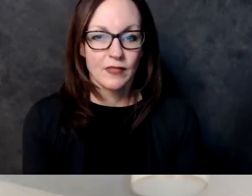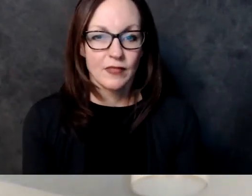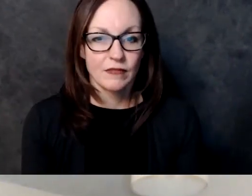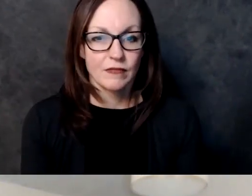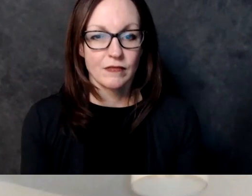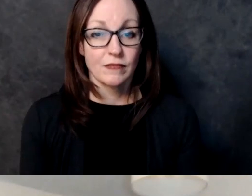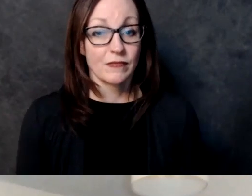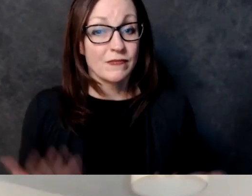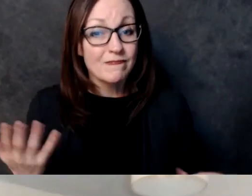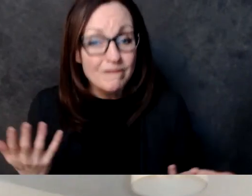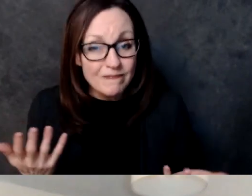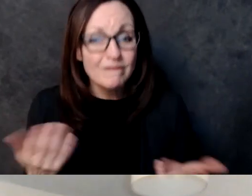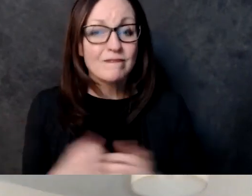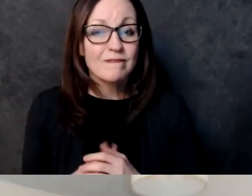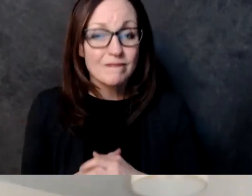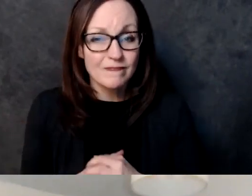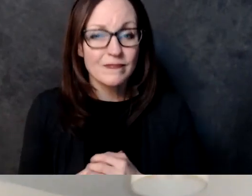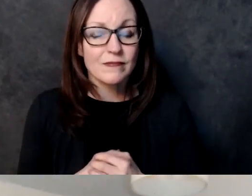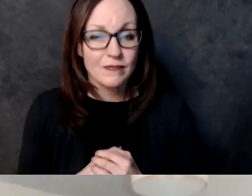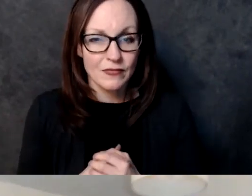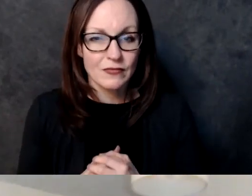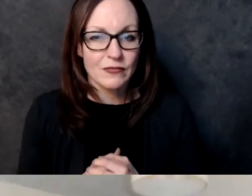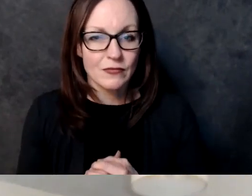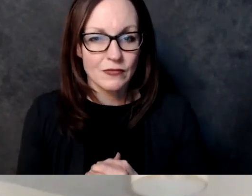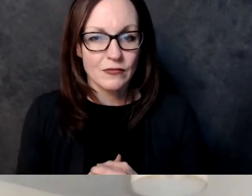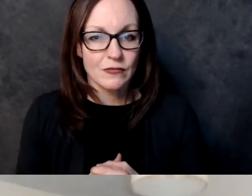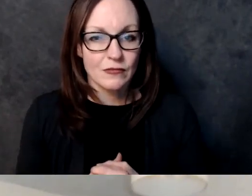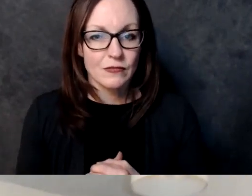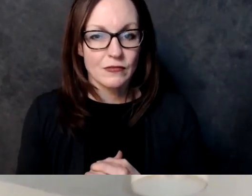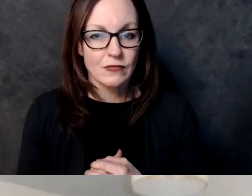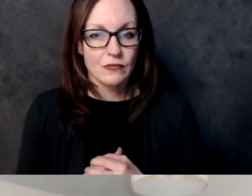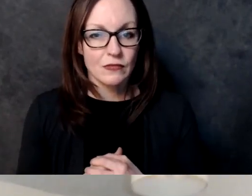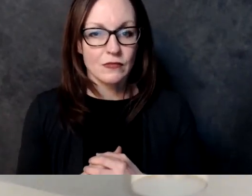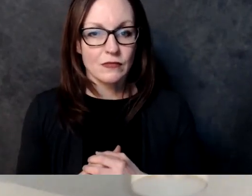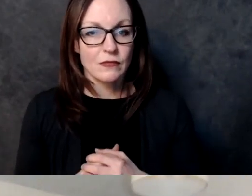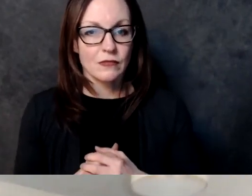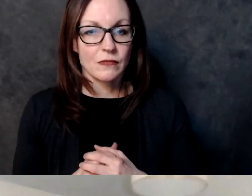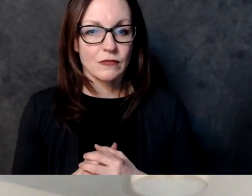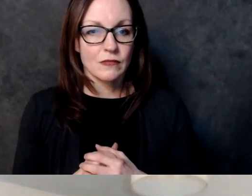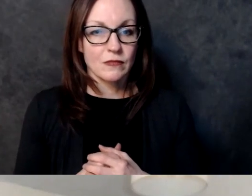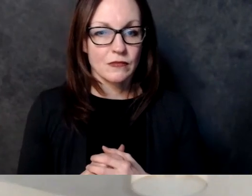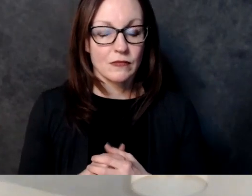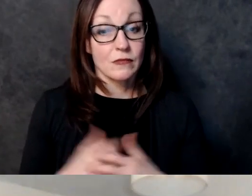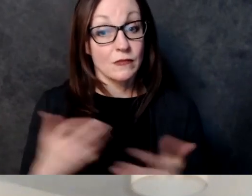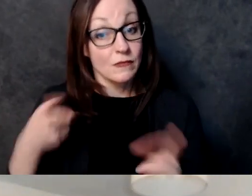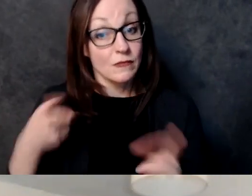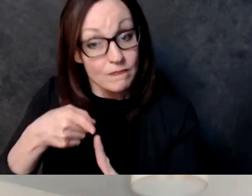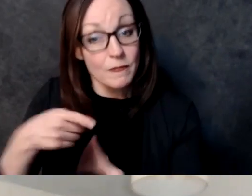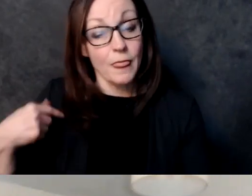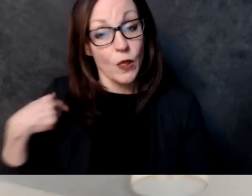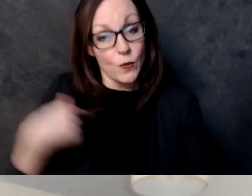to use force against citizens is given to a unit of the government there there damn well better be